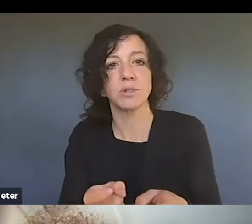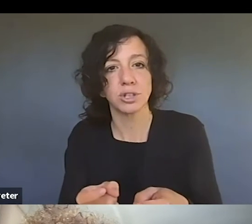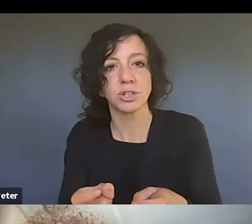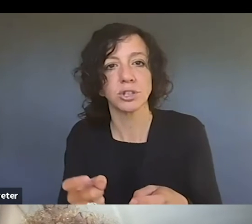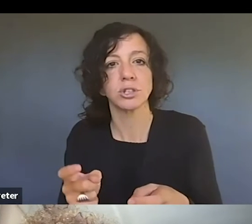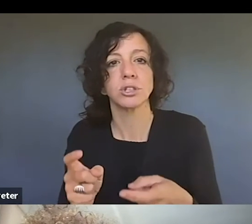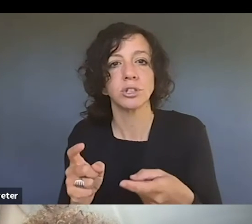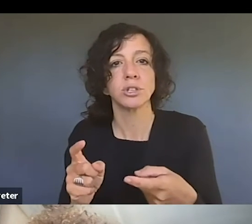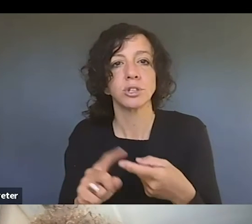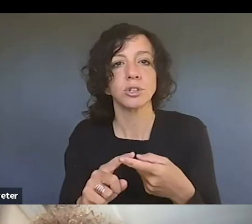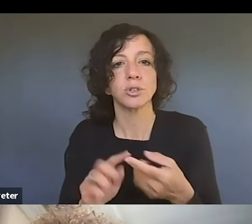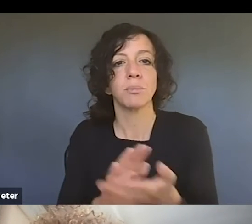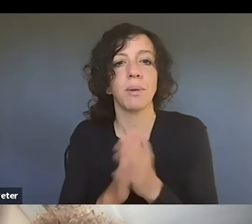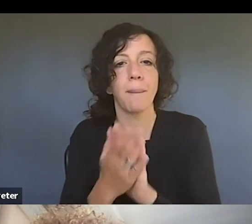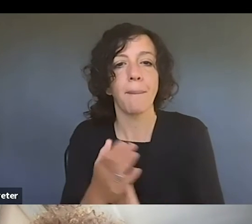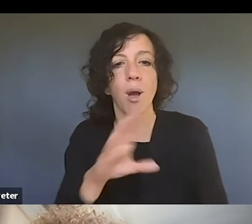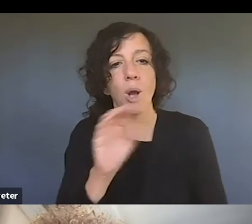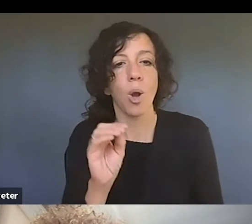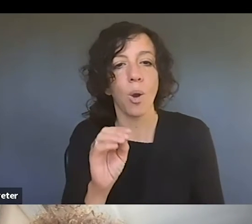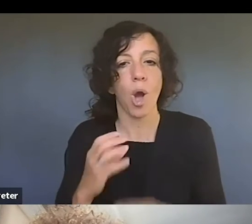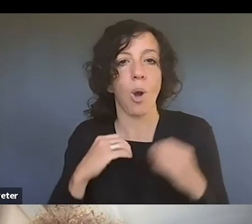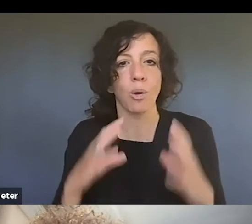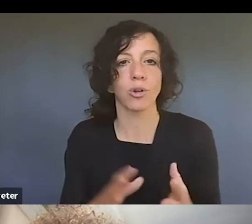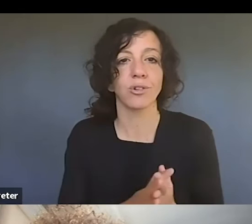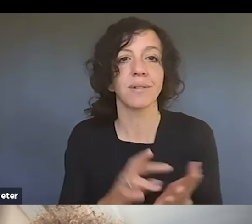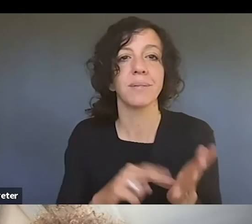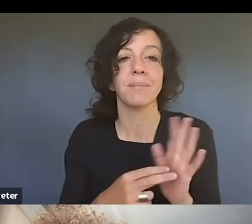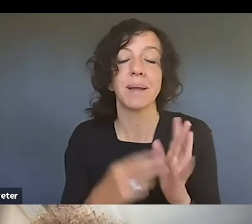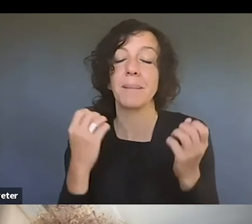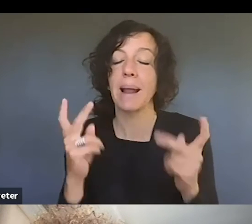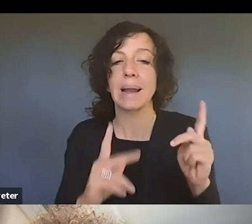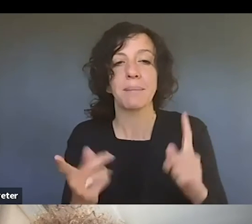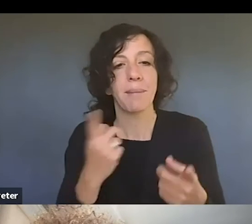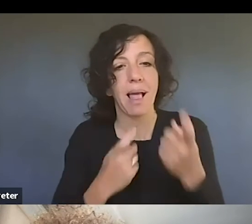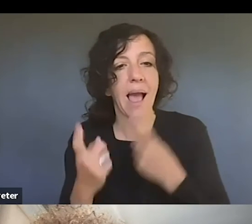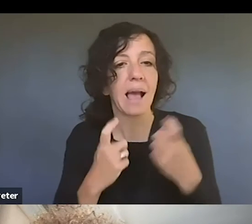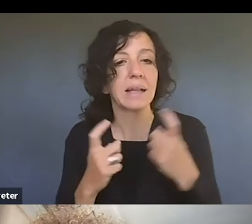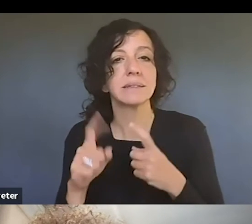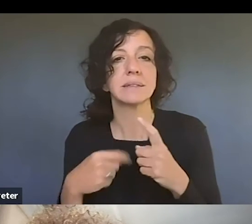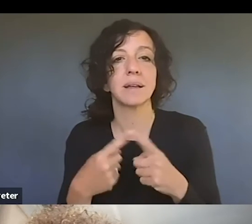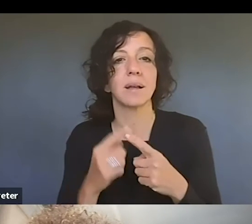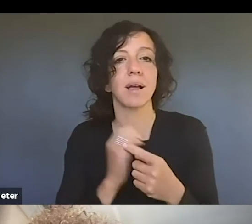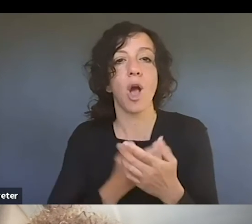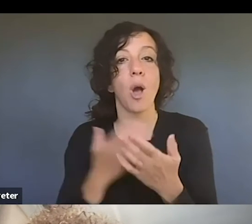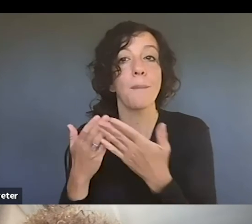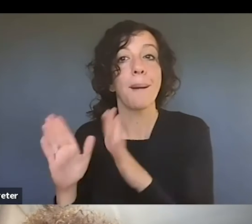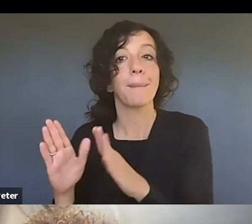coauthorship or whatever the case may be. We get a lot of questions about that from our, um, public side. And then also on our registration